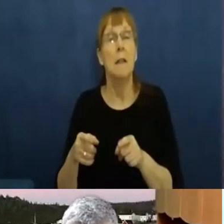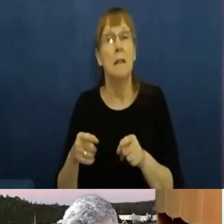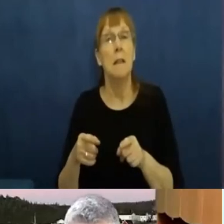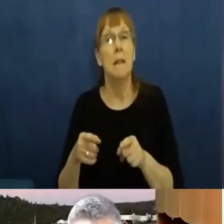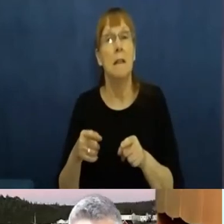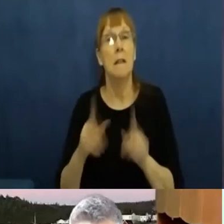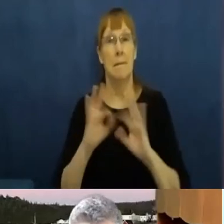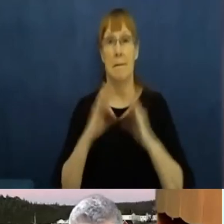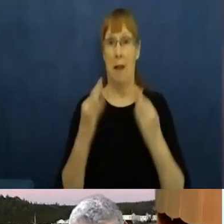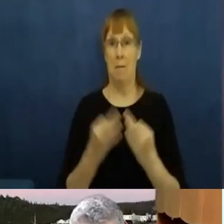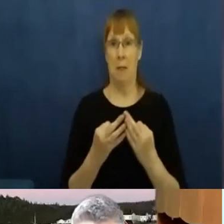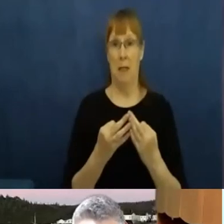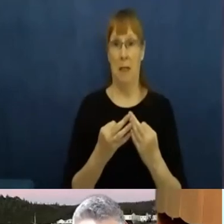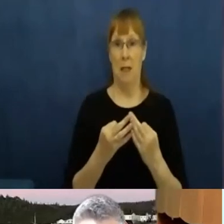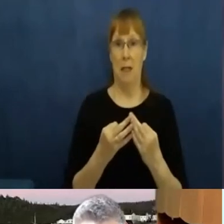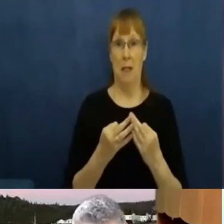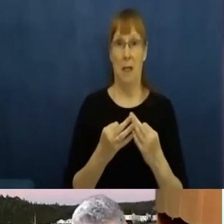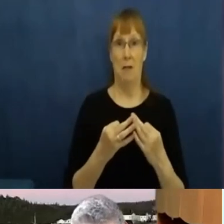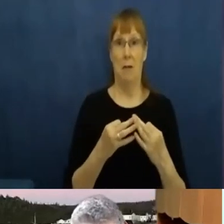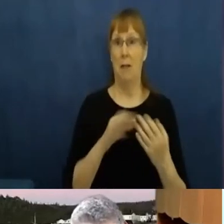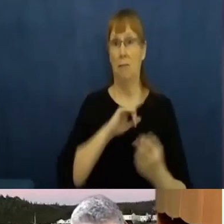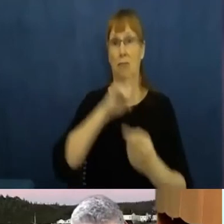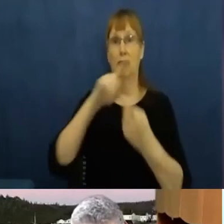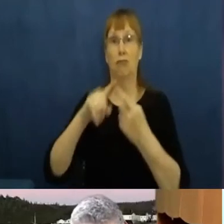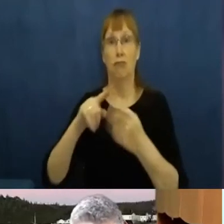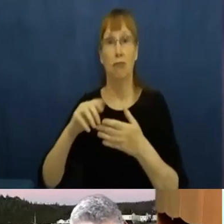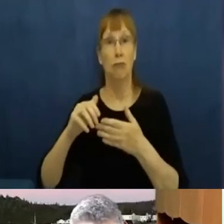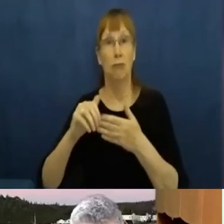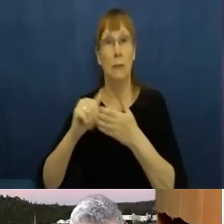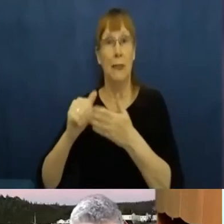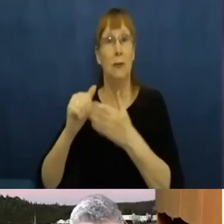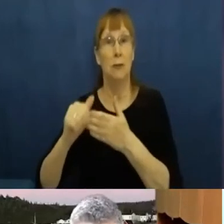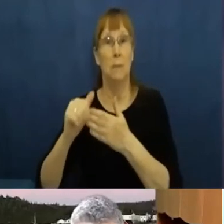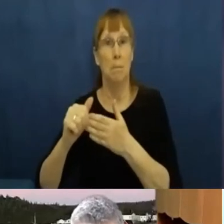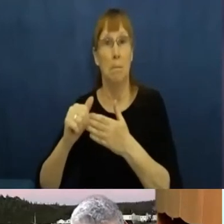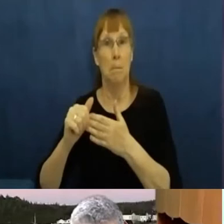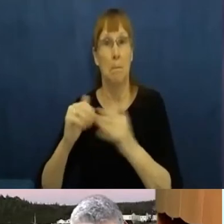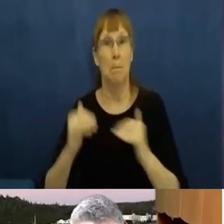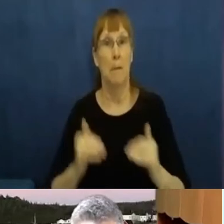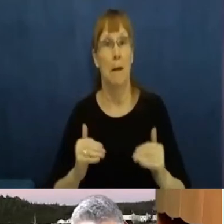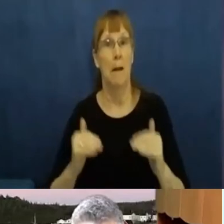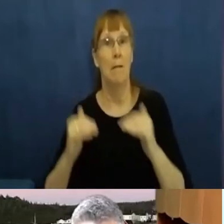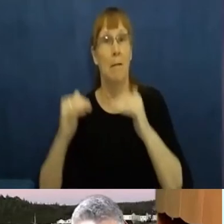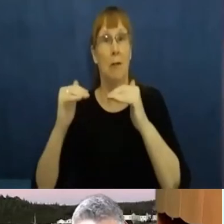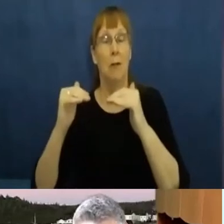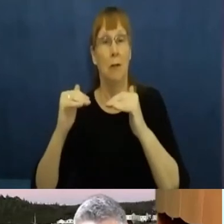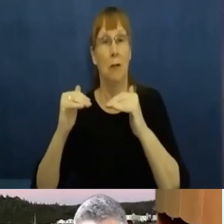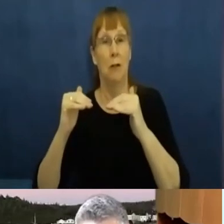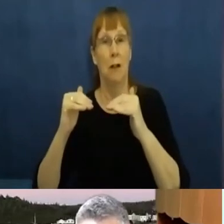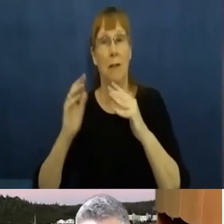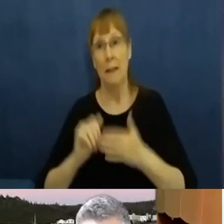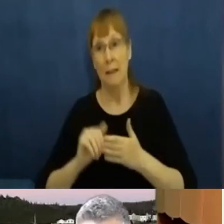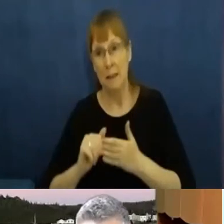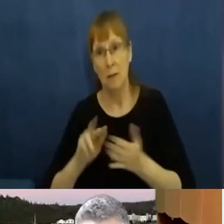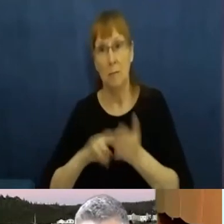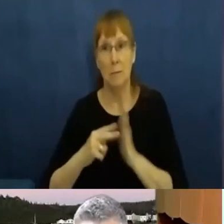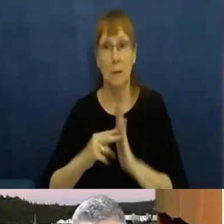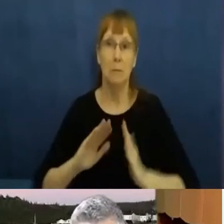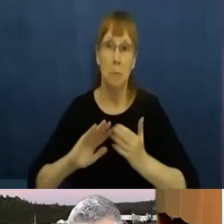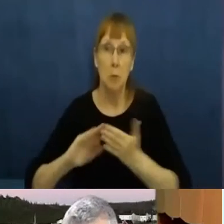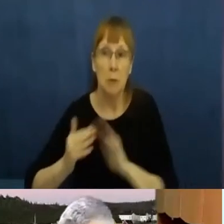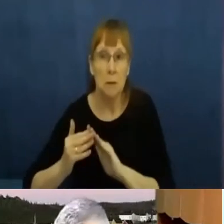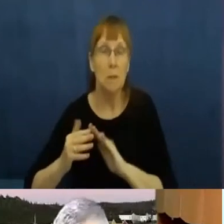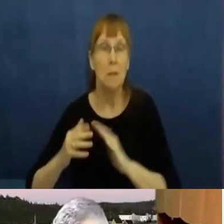family level through the leadership level to, you know, leadership at the municipal provincial or federal level